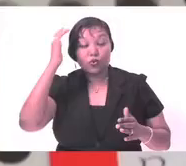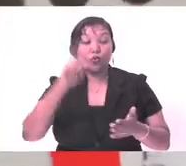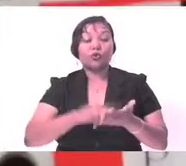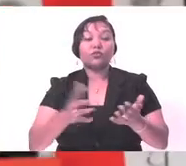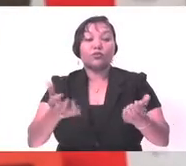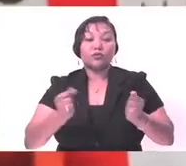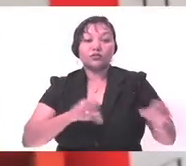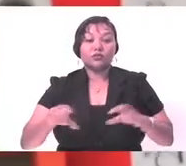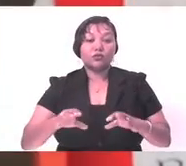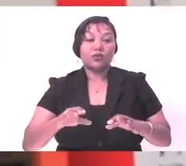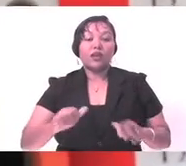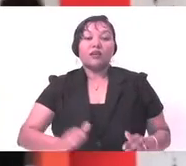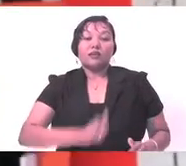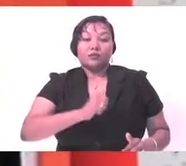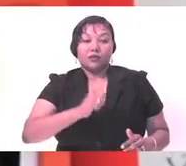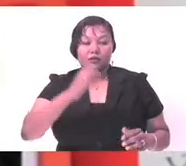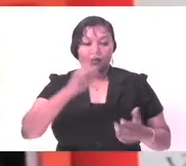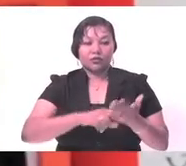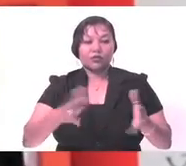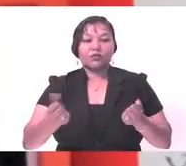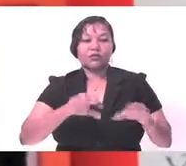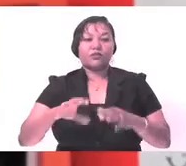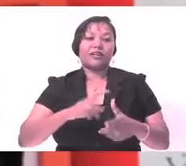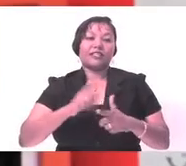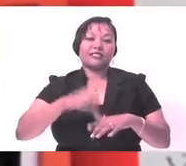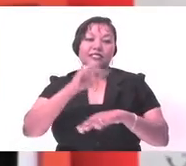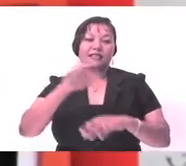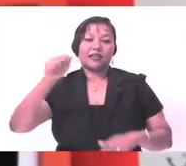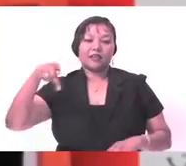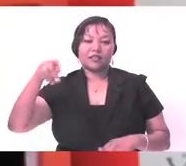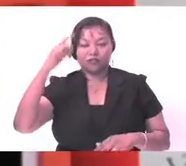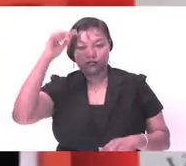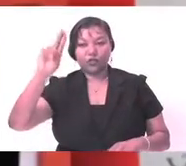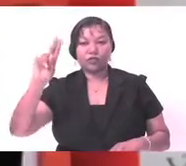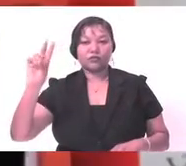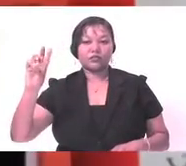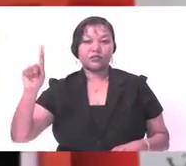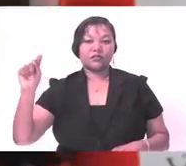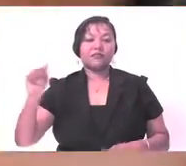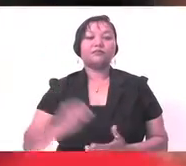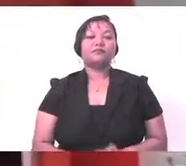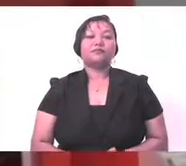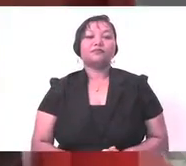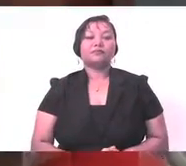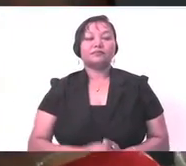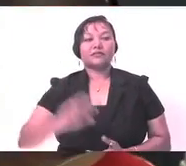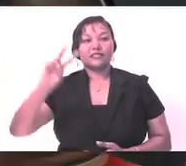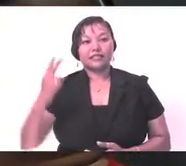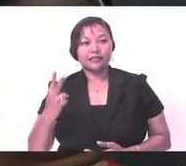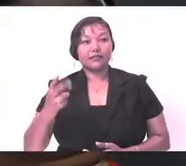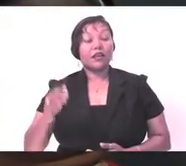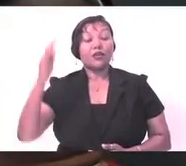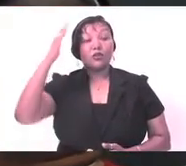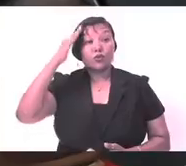about what you want to do, confident about what you want to do, and then apply to us. Tip 2. Discover